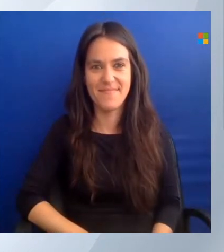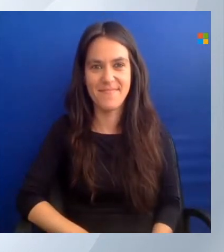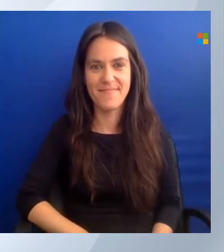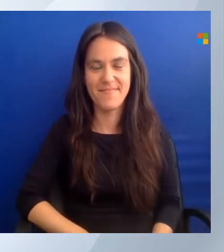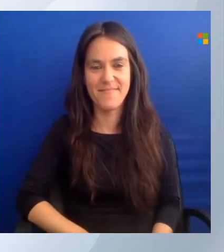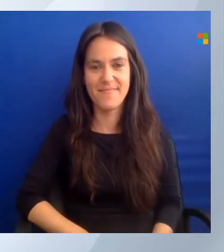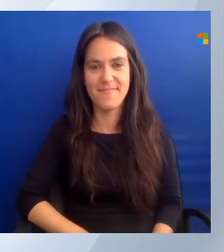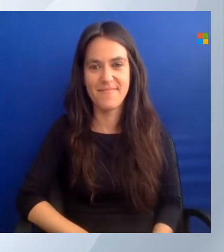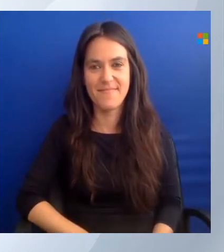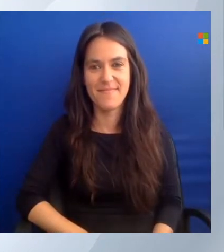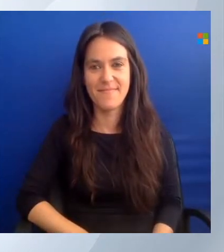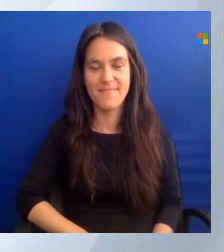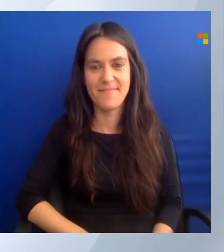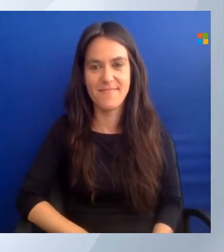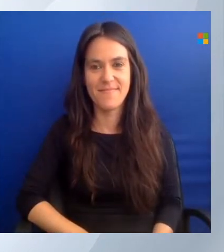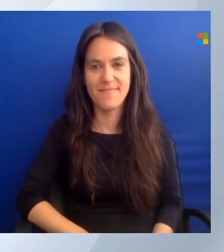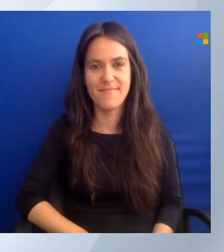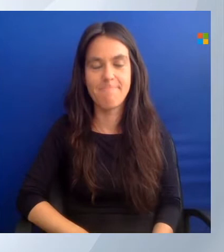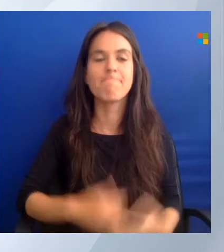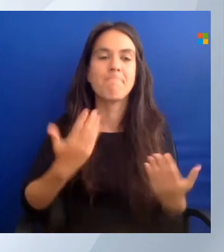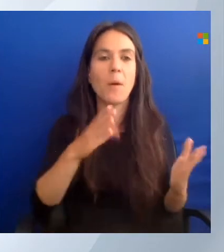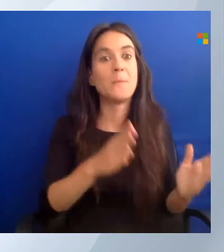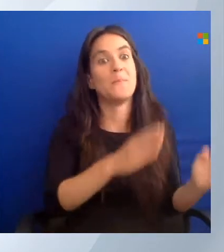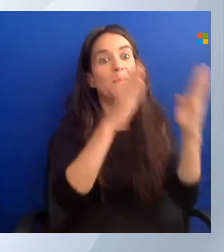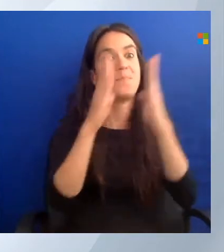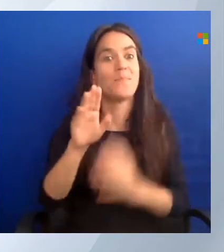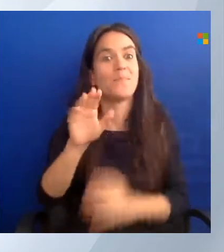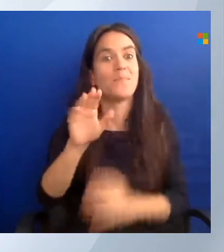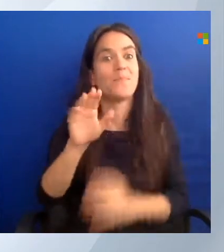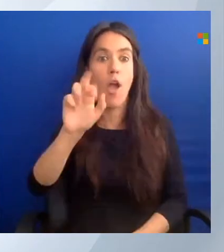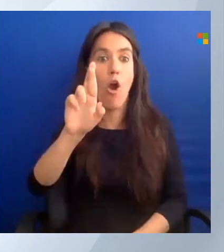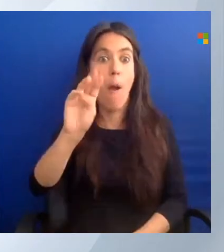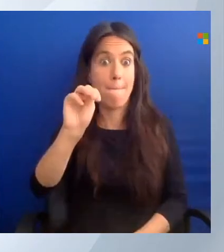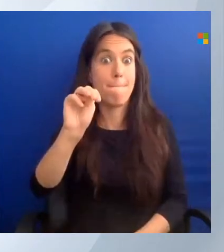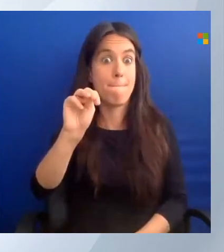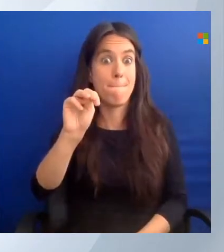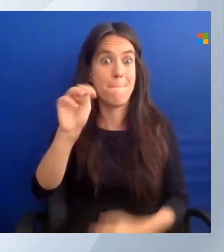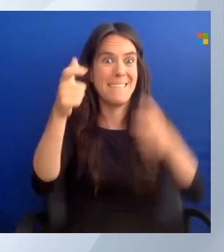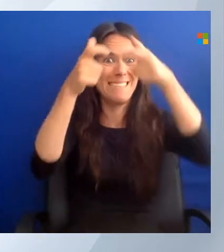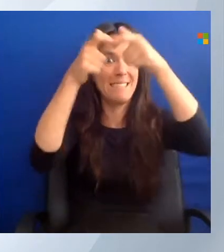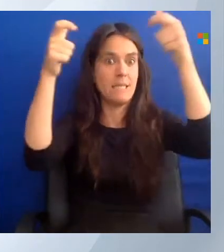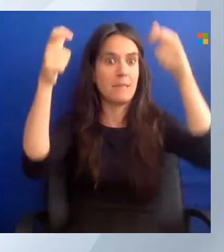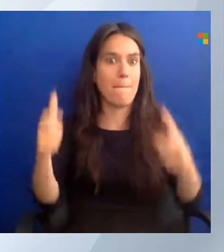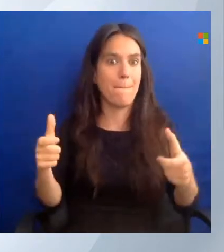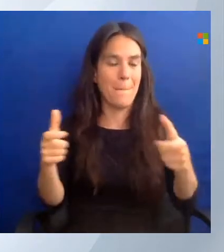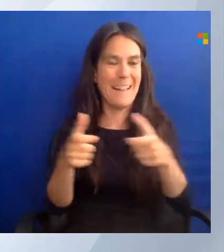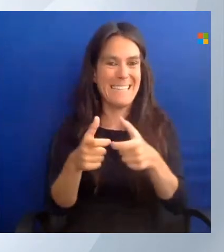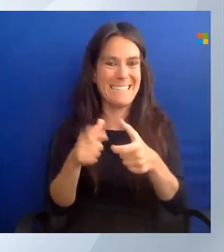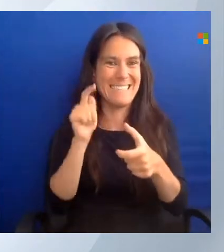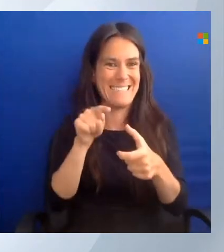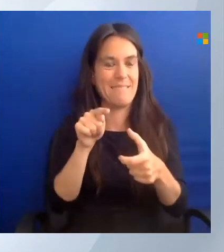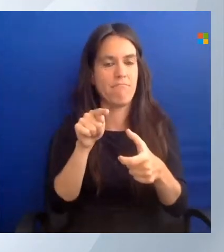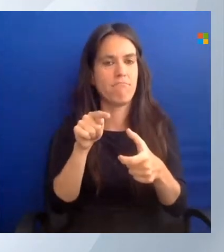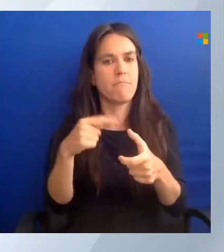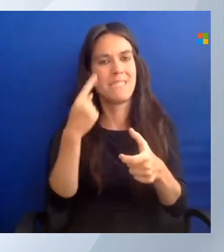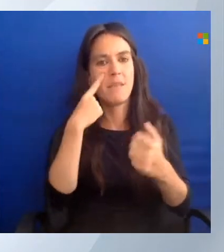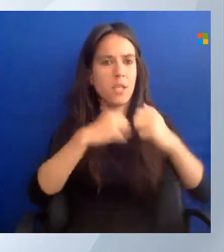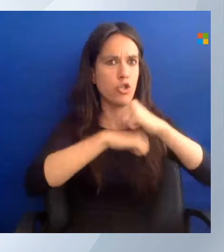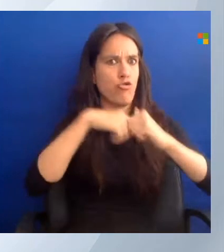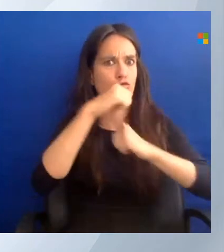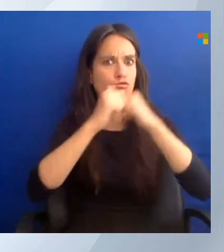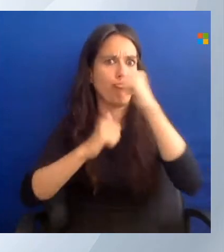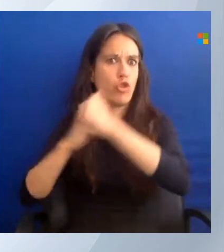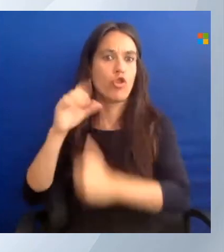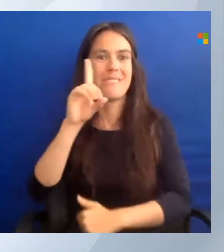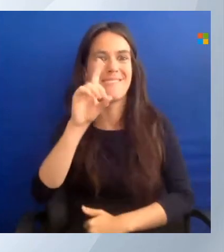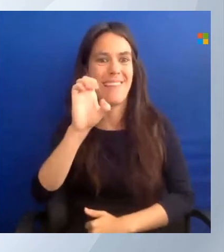So let's move on to ARM templates, which are a declarative way of infrastructure as code. ARM